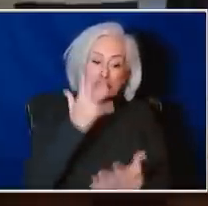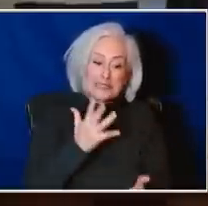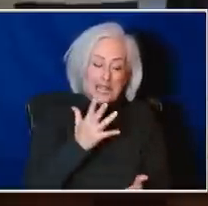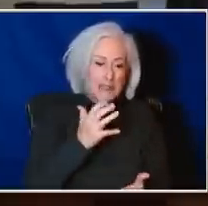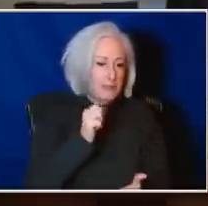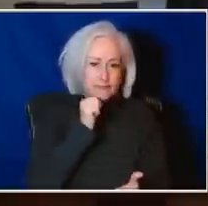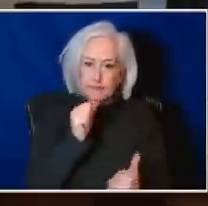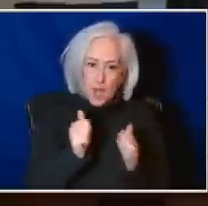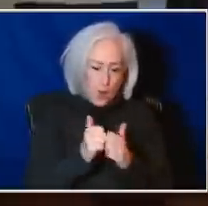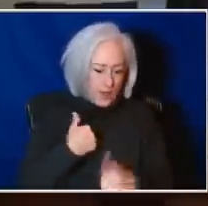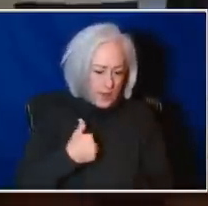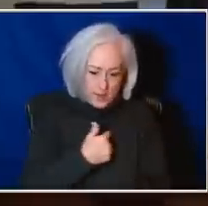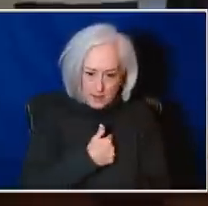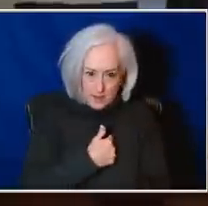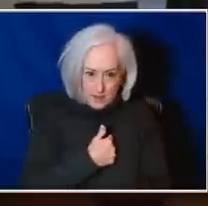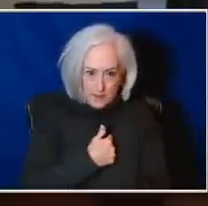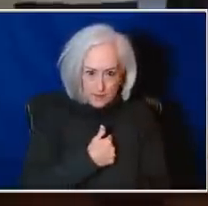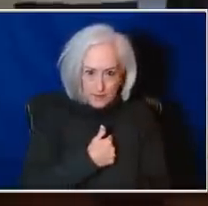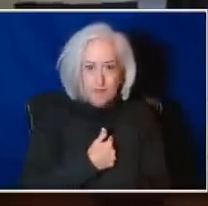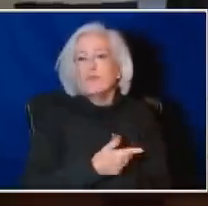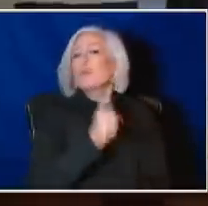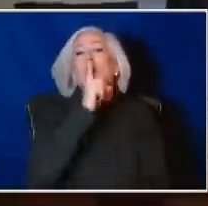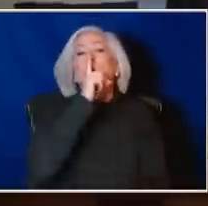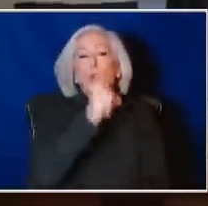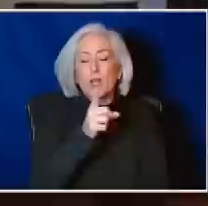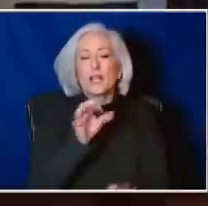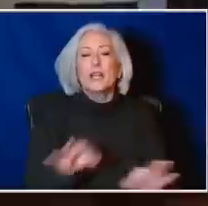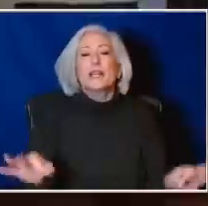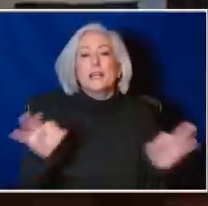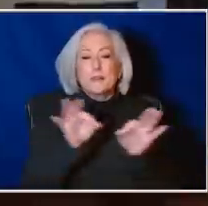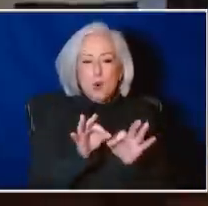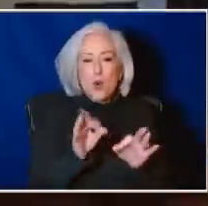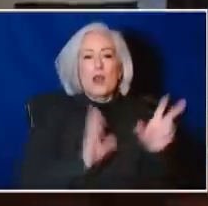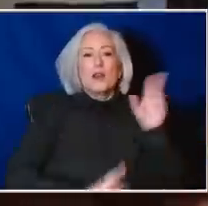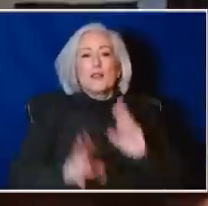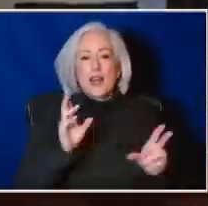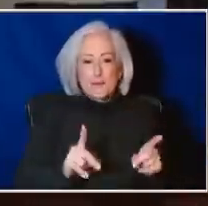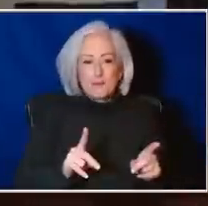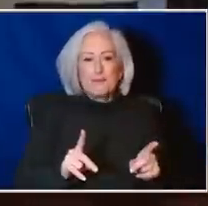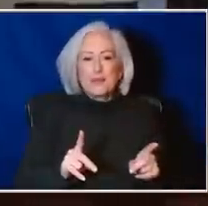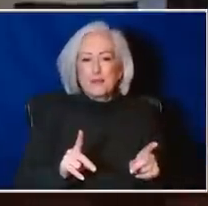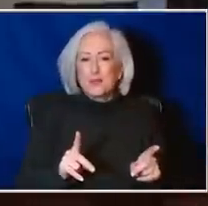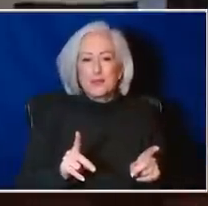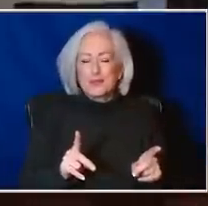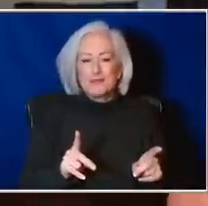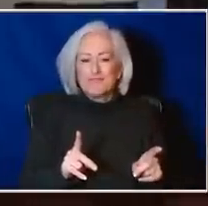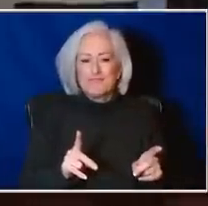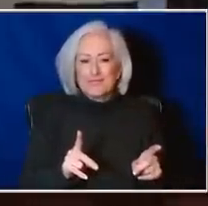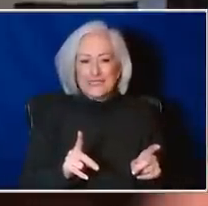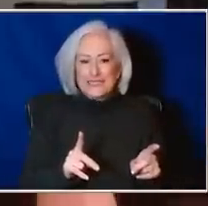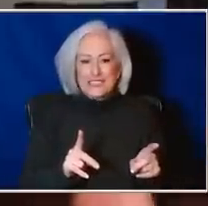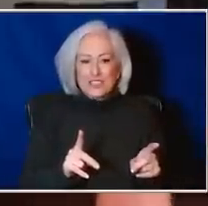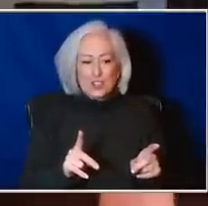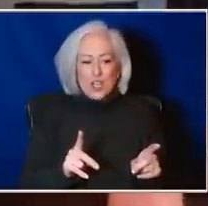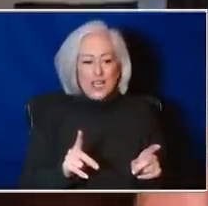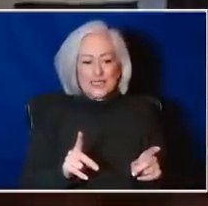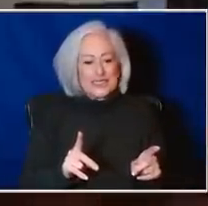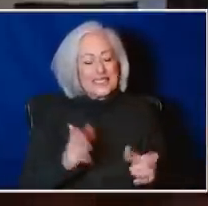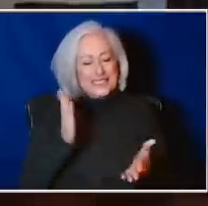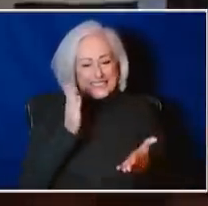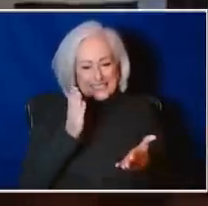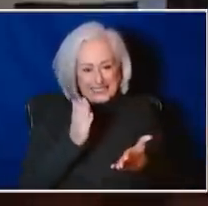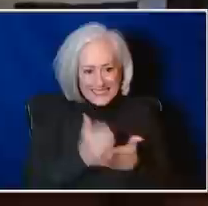us. So it's really important that people sort of shake off this COVID fatigue and lethargy